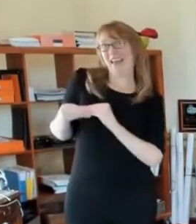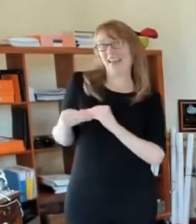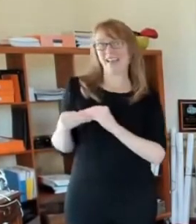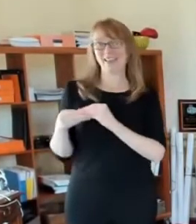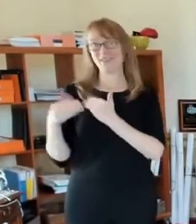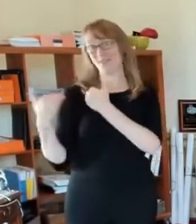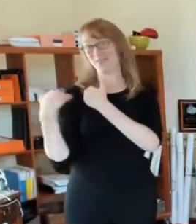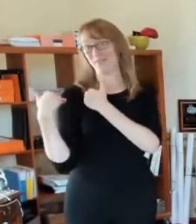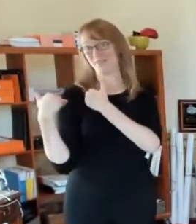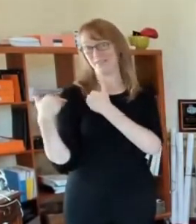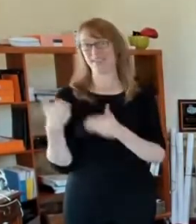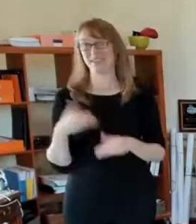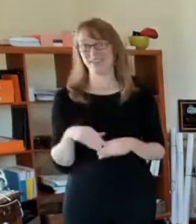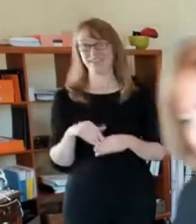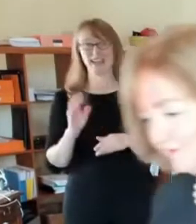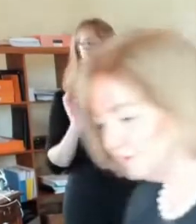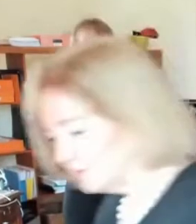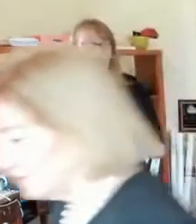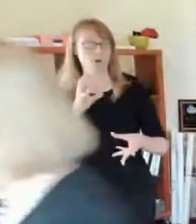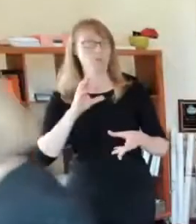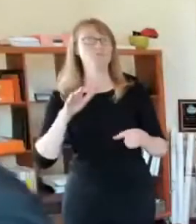committee. So Charles, you're on.